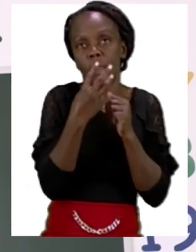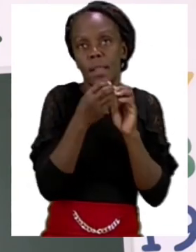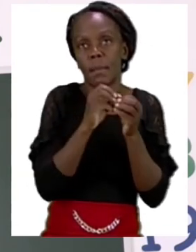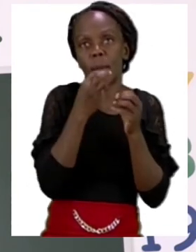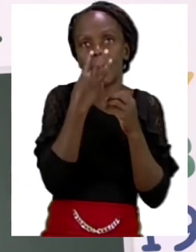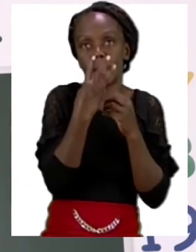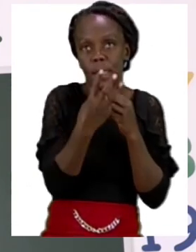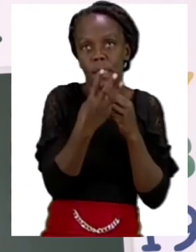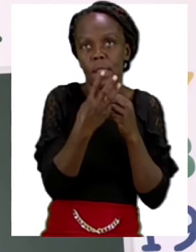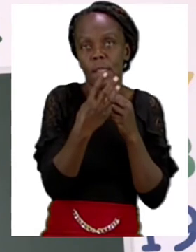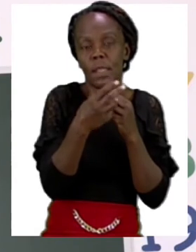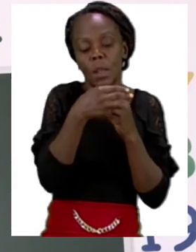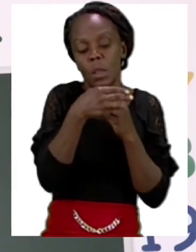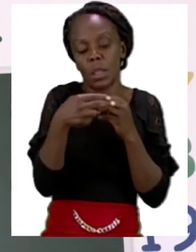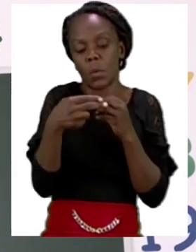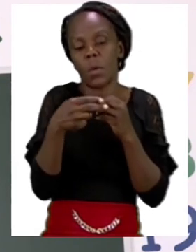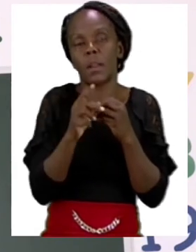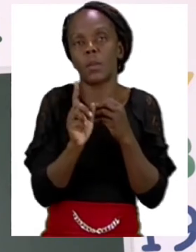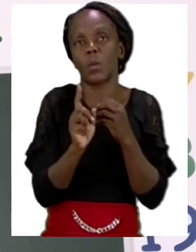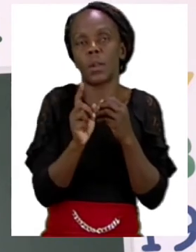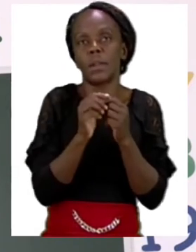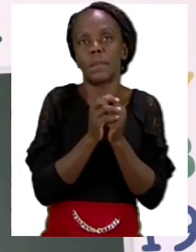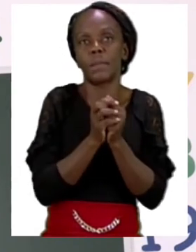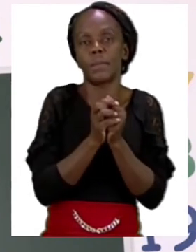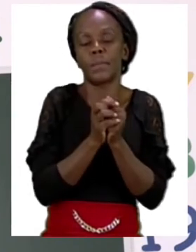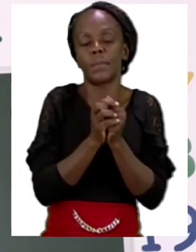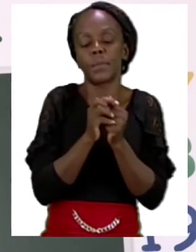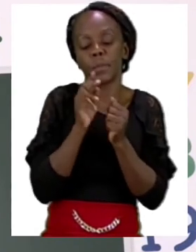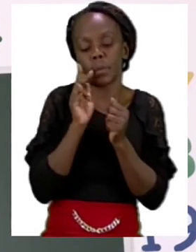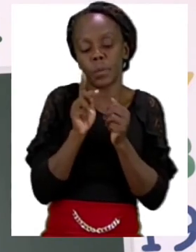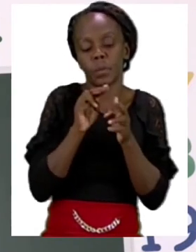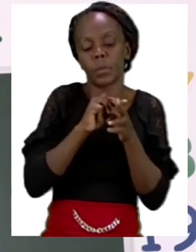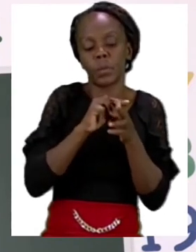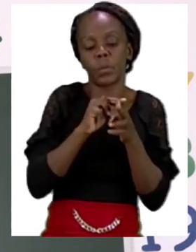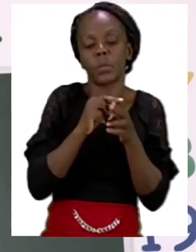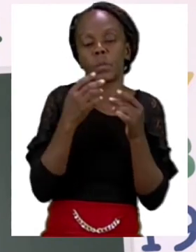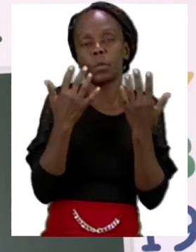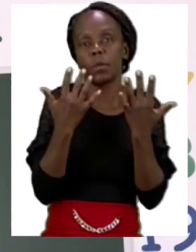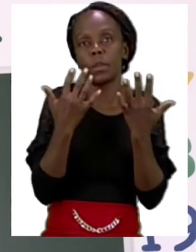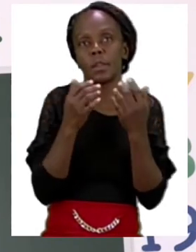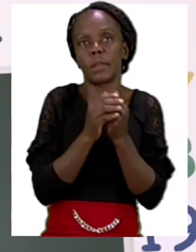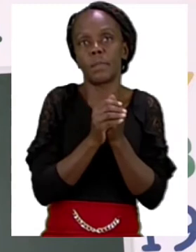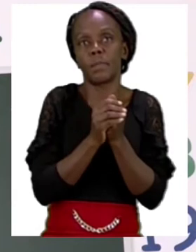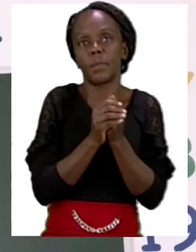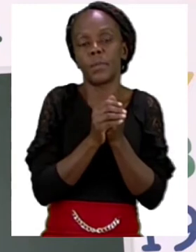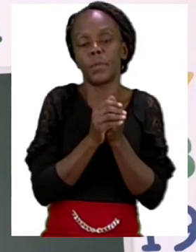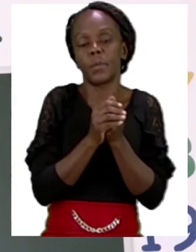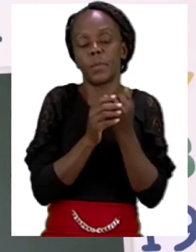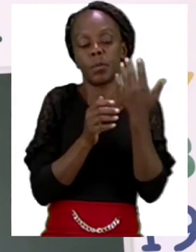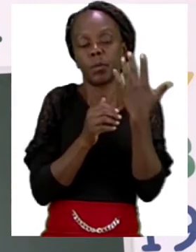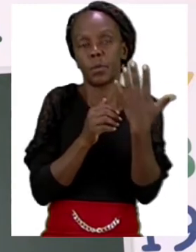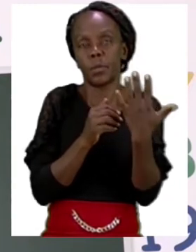equals. Again, I would like us to use our fingers. So first I need five fingers.